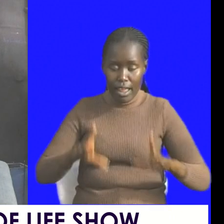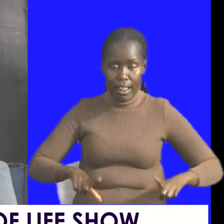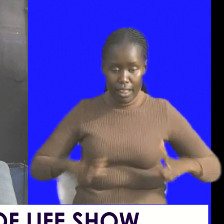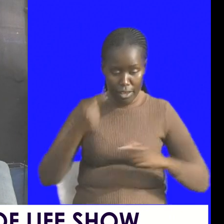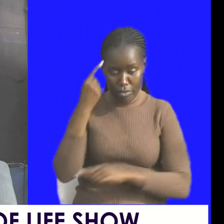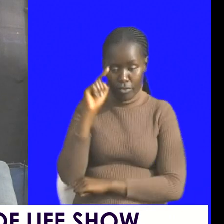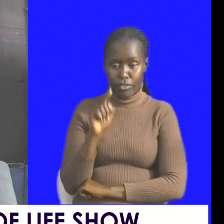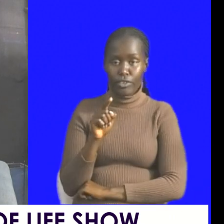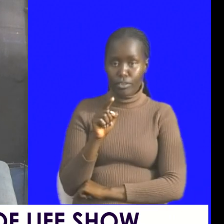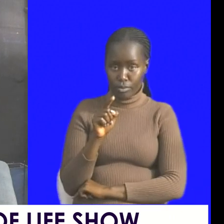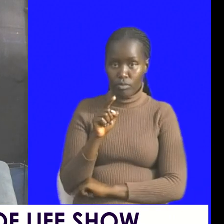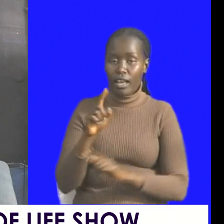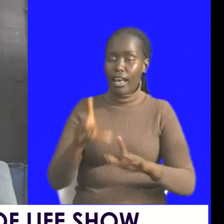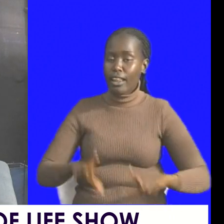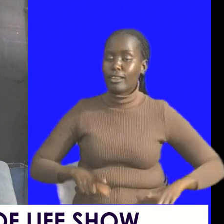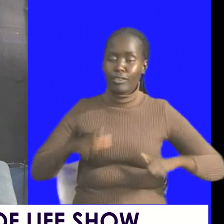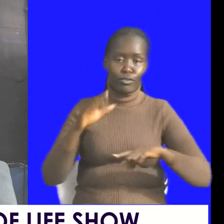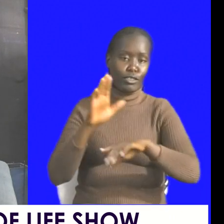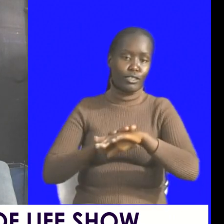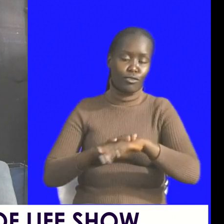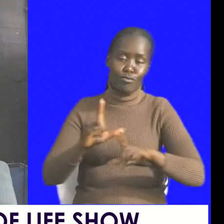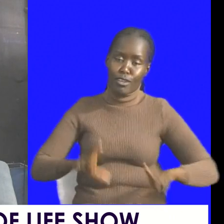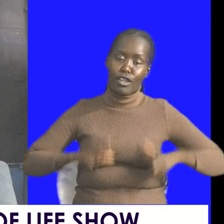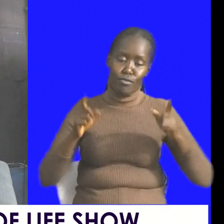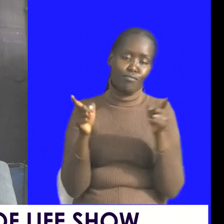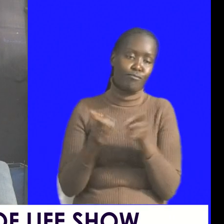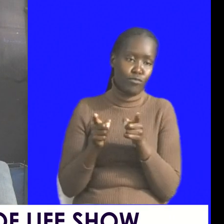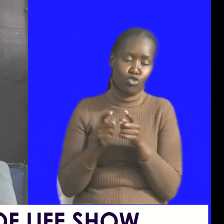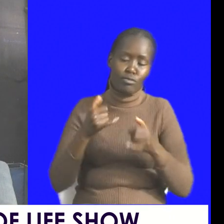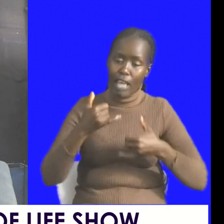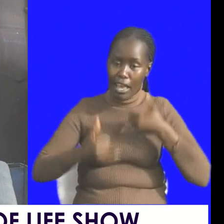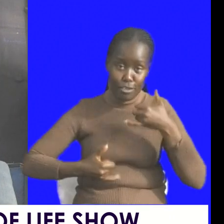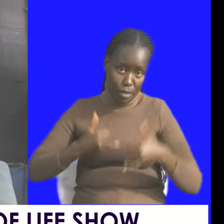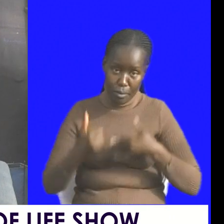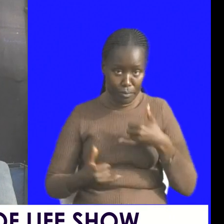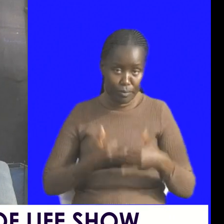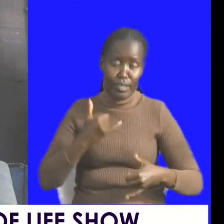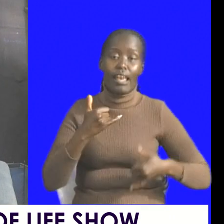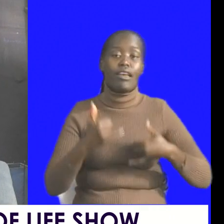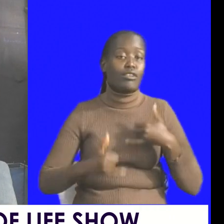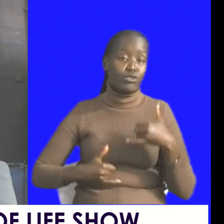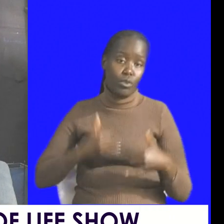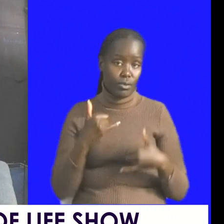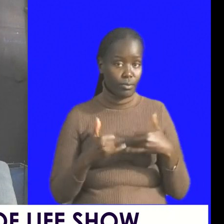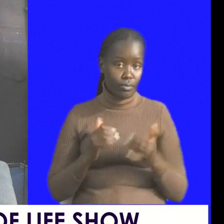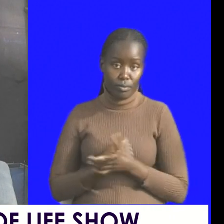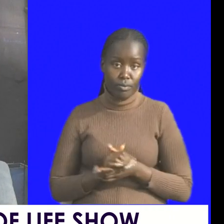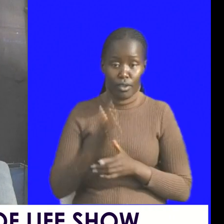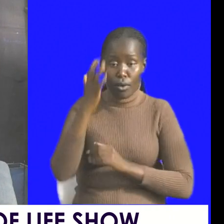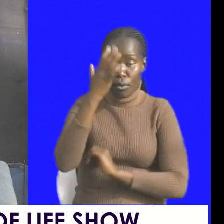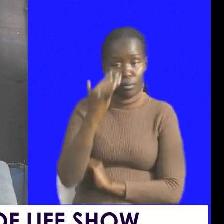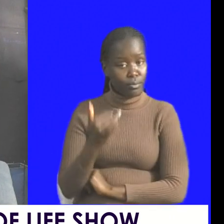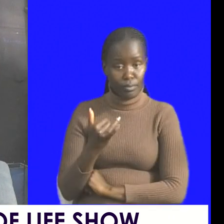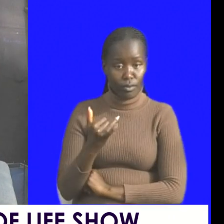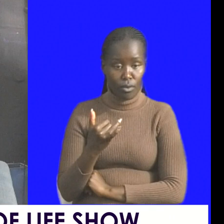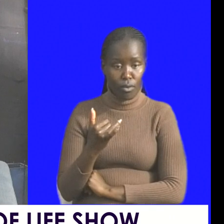life is good life is short enjoy it enjoy it why why